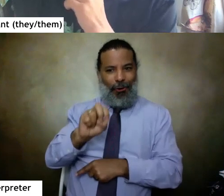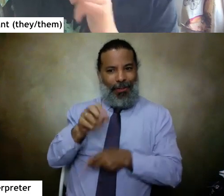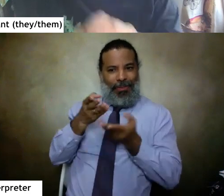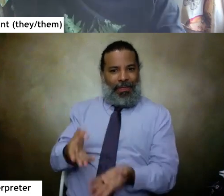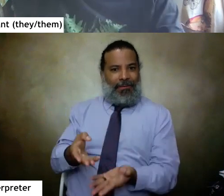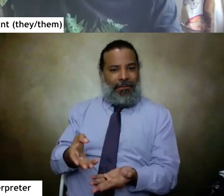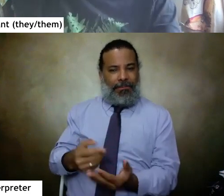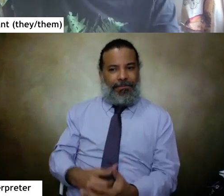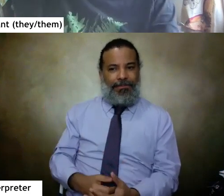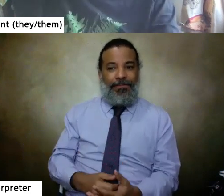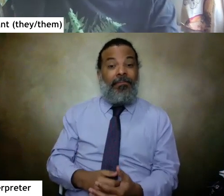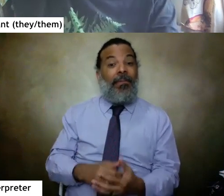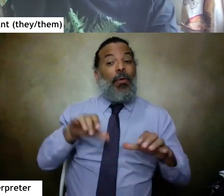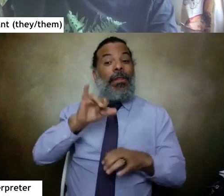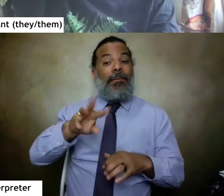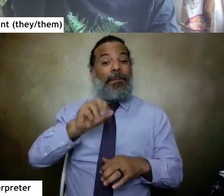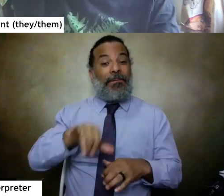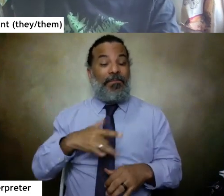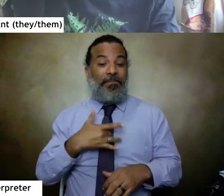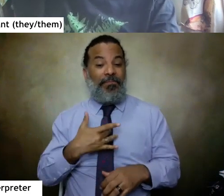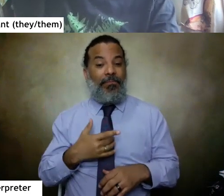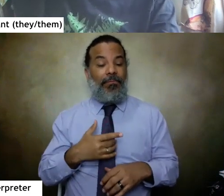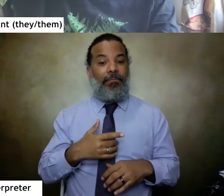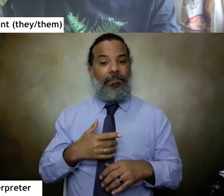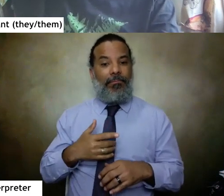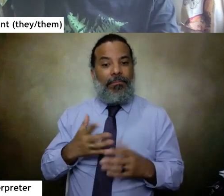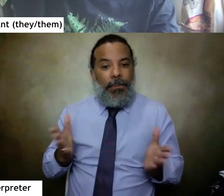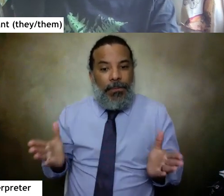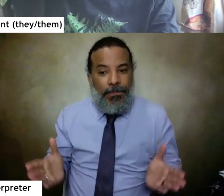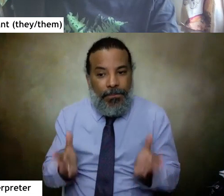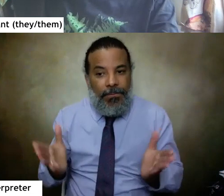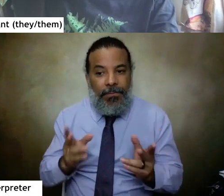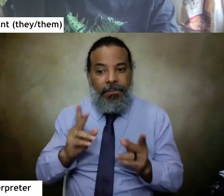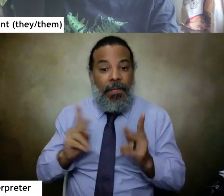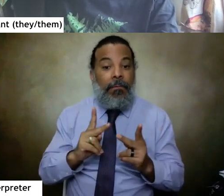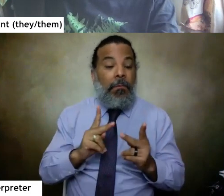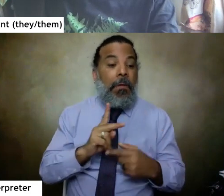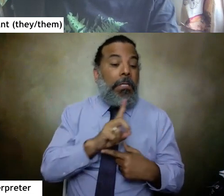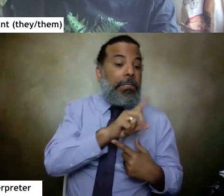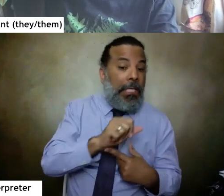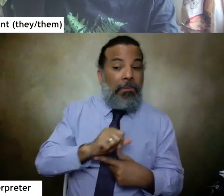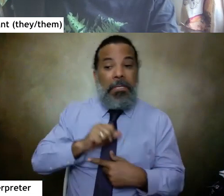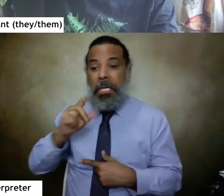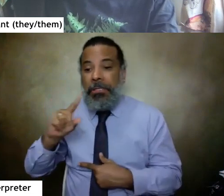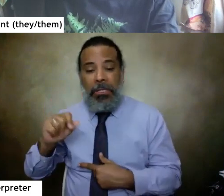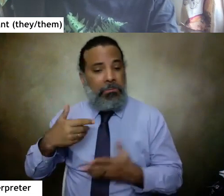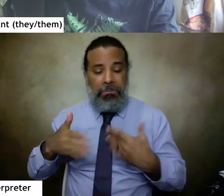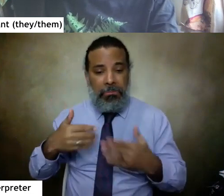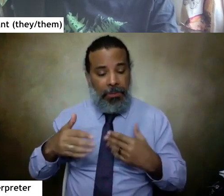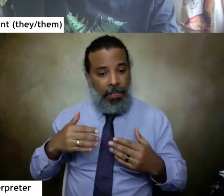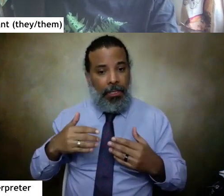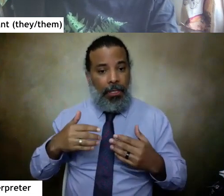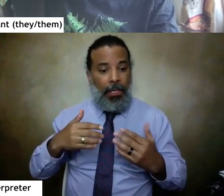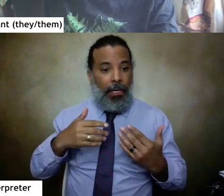So in doing so, I want to encourage both disabled and non-disabled viewers,